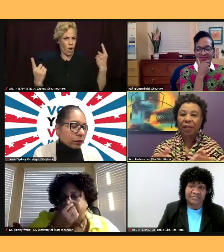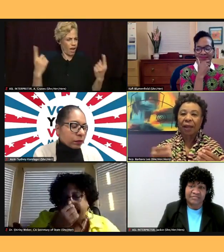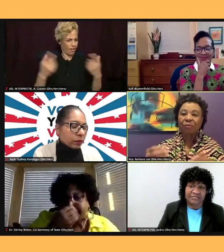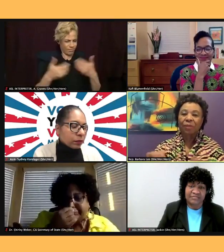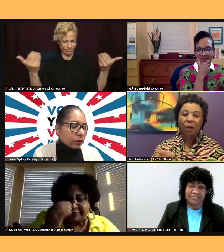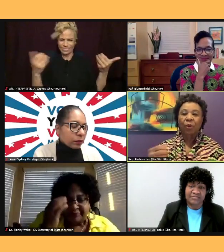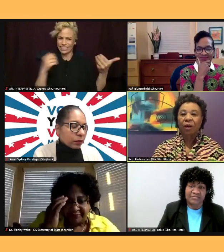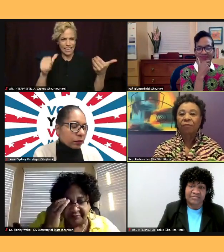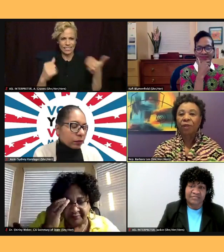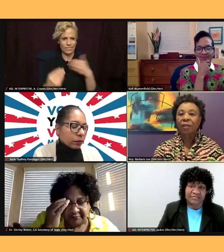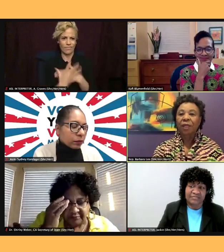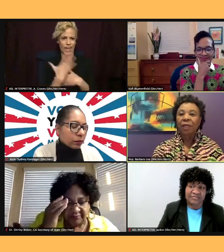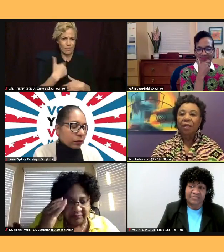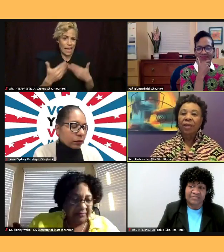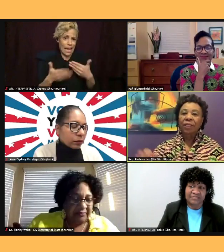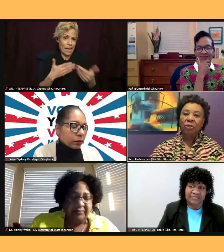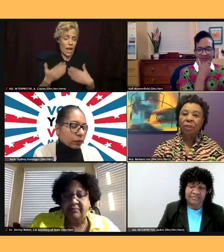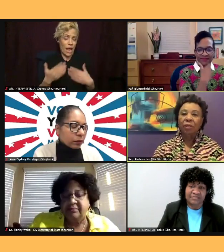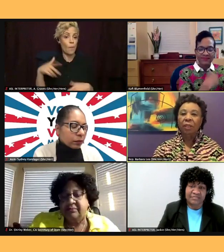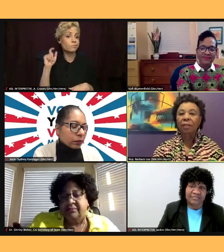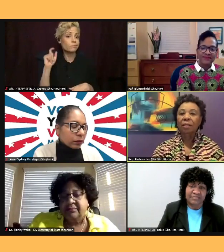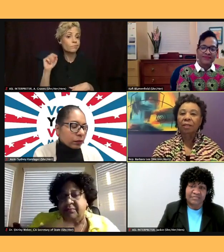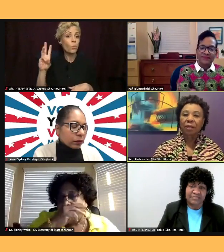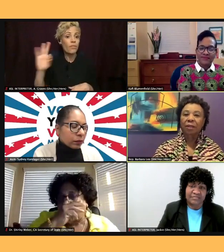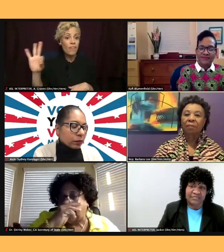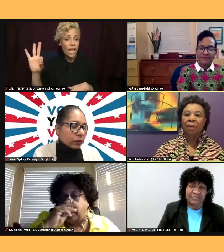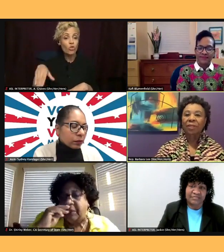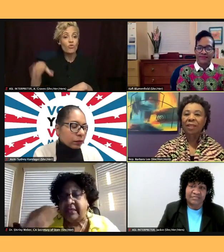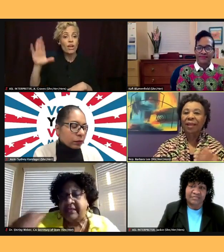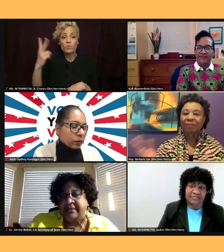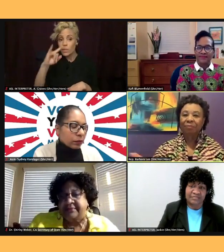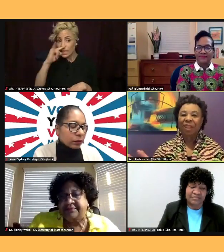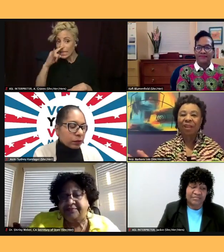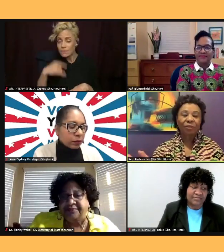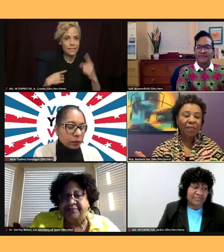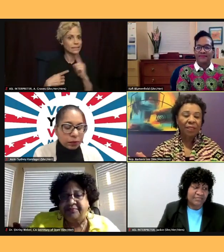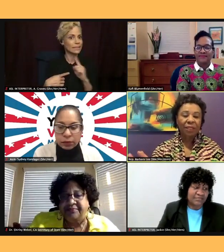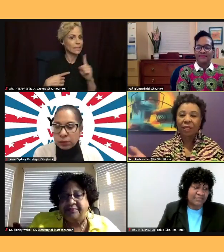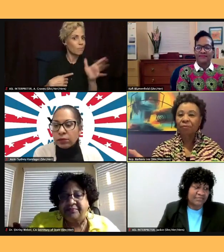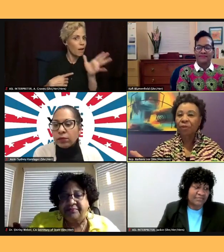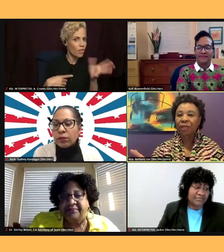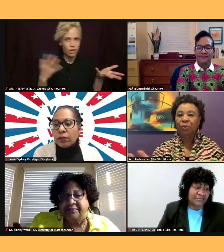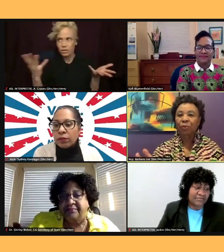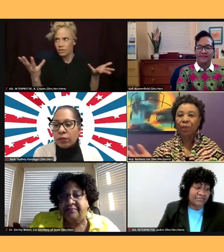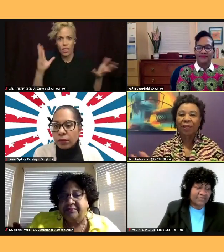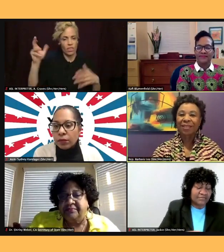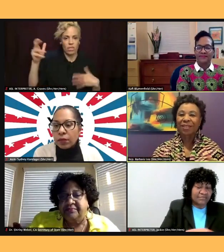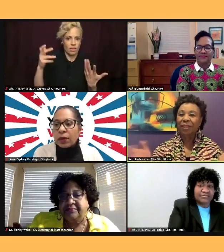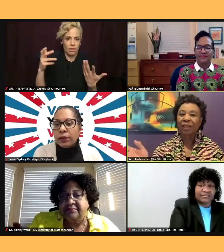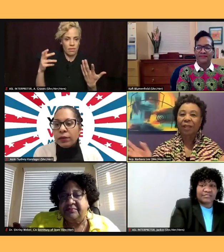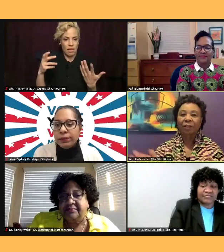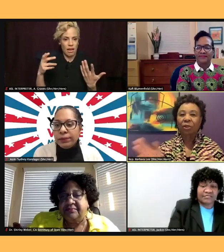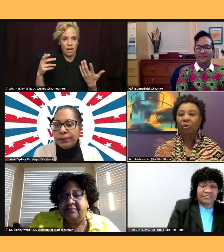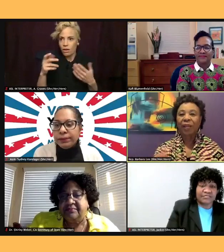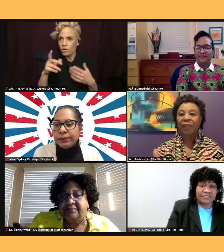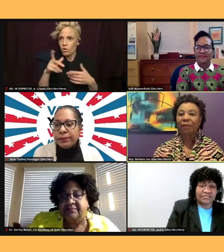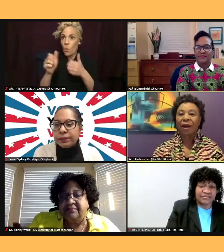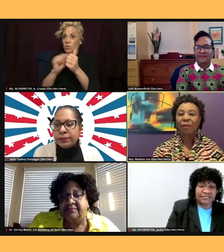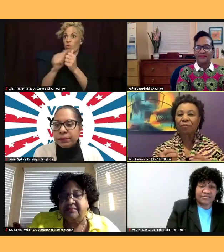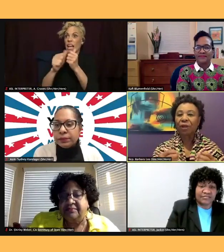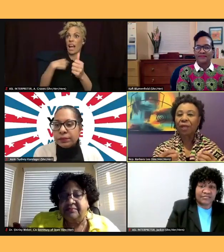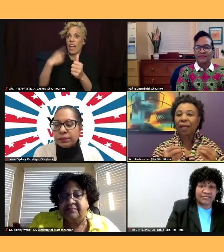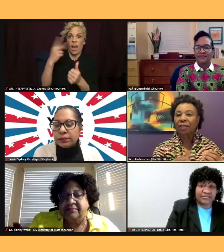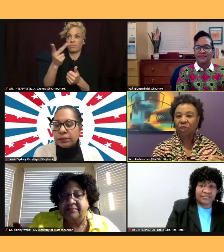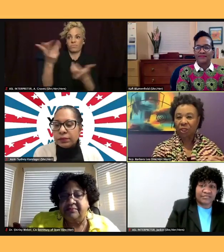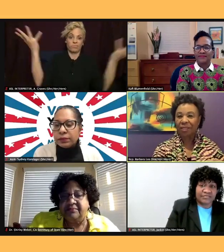welfare, raising two little kids as a single mother. like McGovern, Muskie, Humphrey, then we're running. And I said, what the heck? No way. So I was very conscious